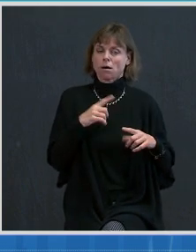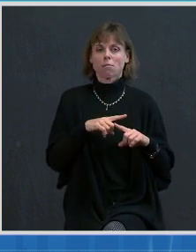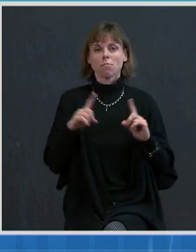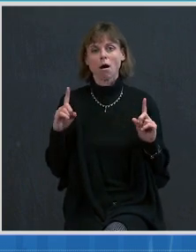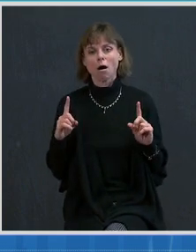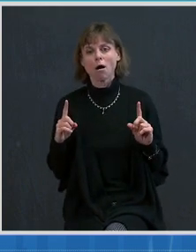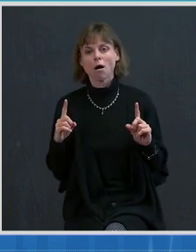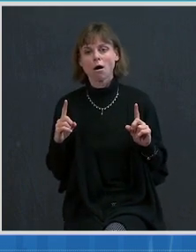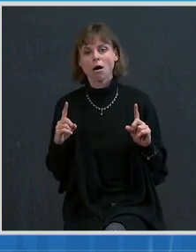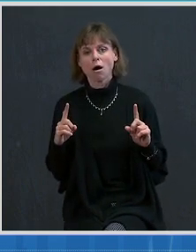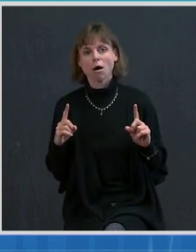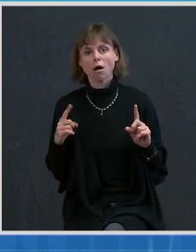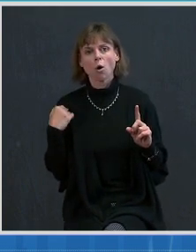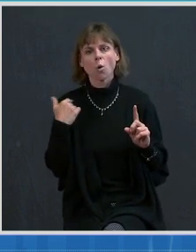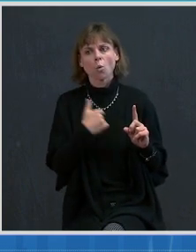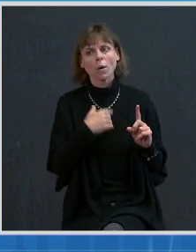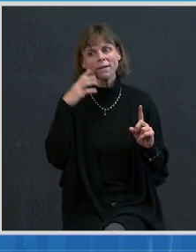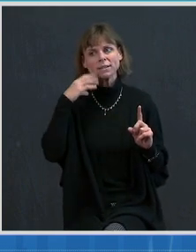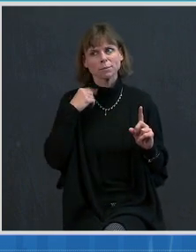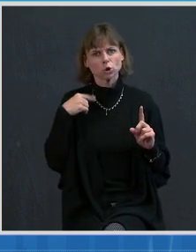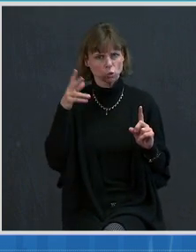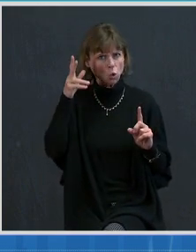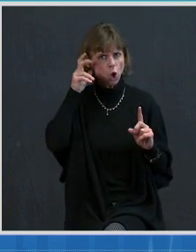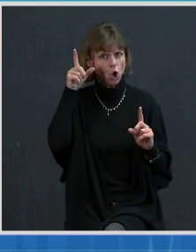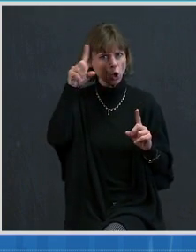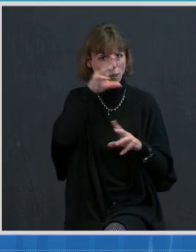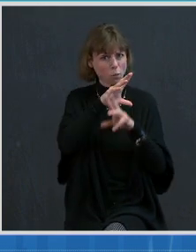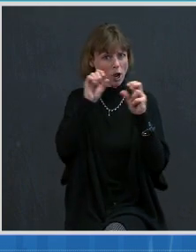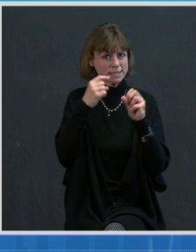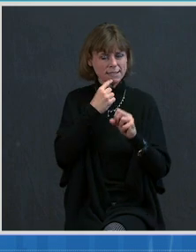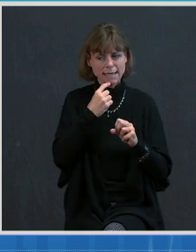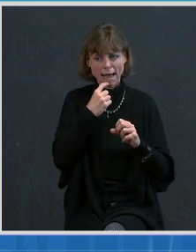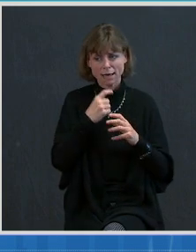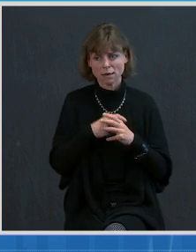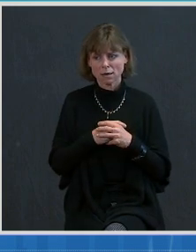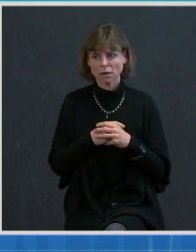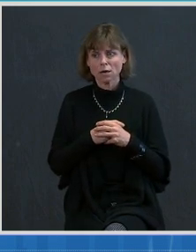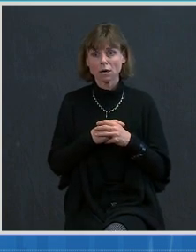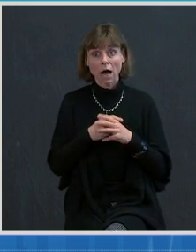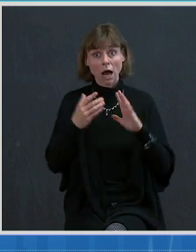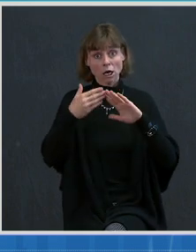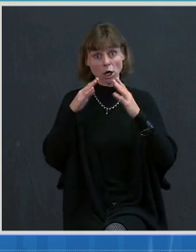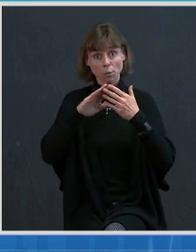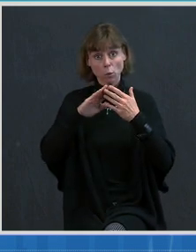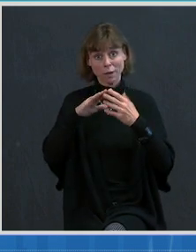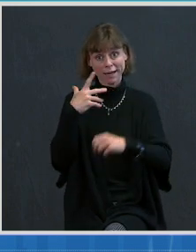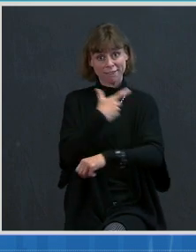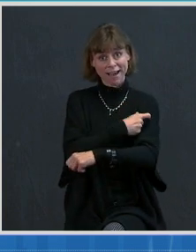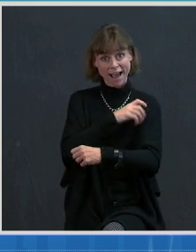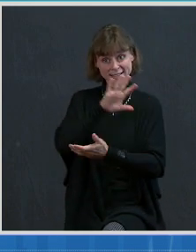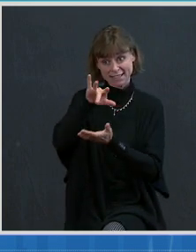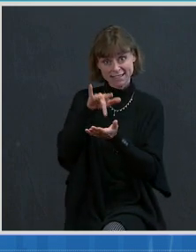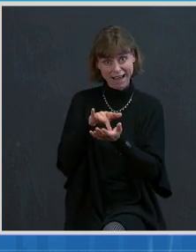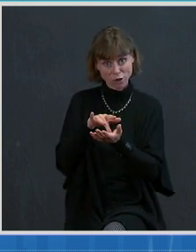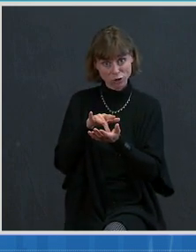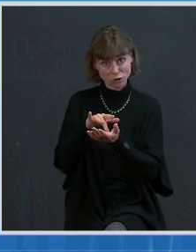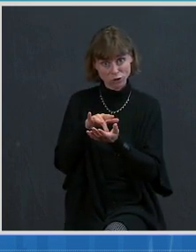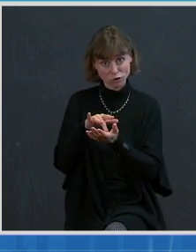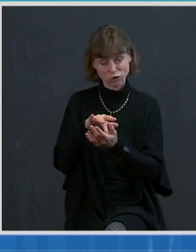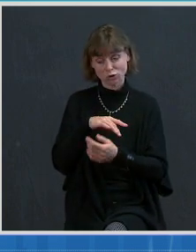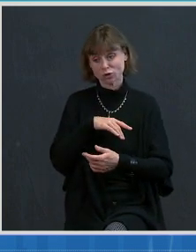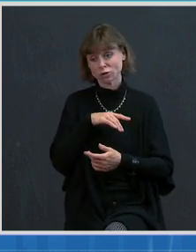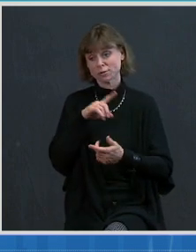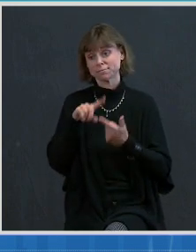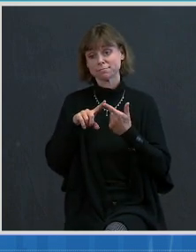the president himself say very clearly that with the community vaccine centers, with the community health